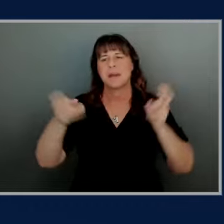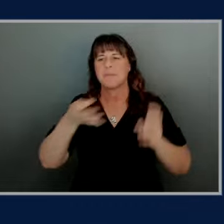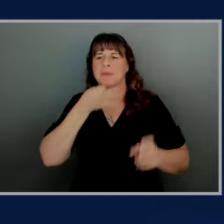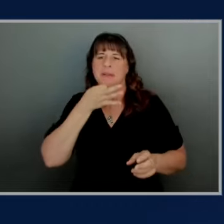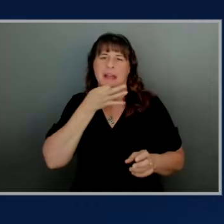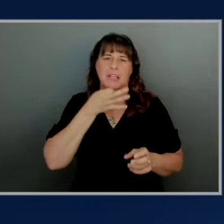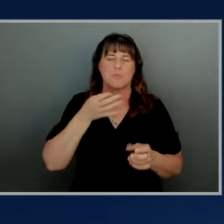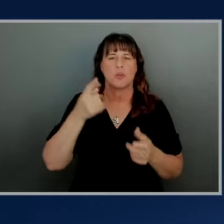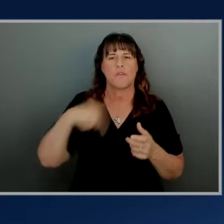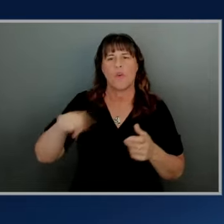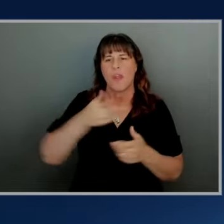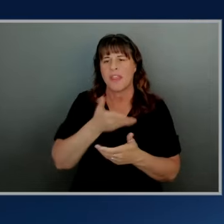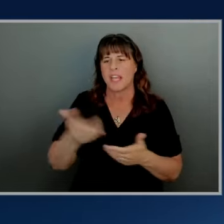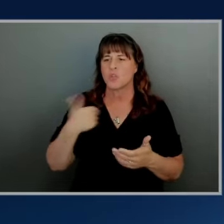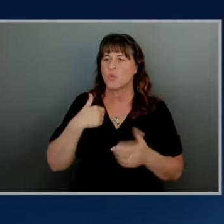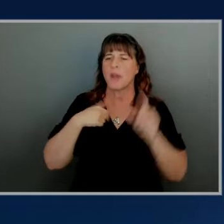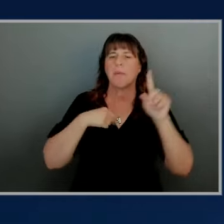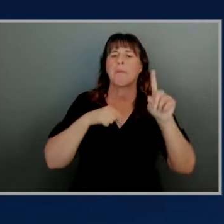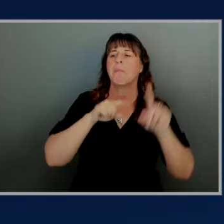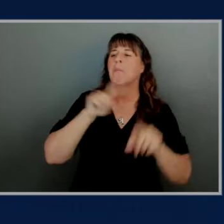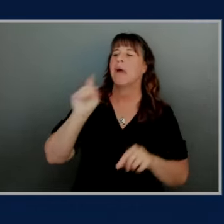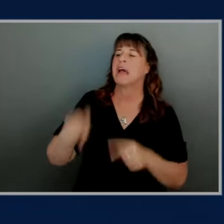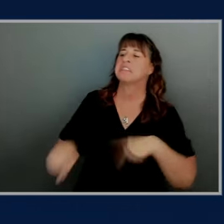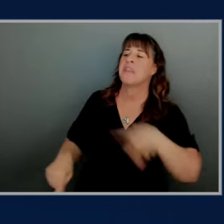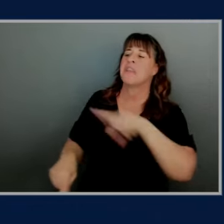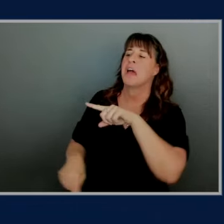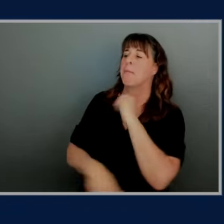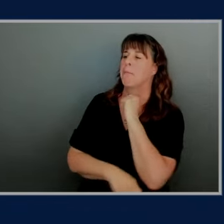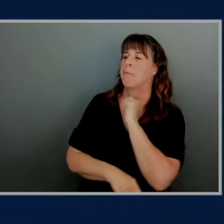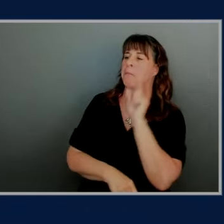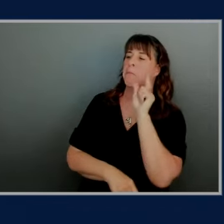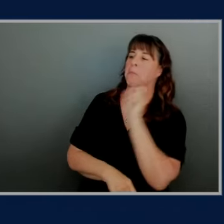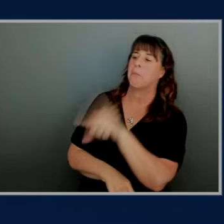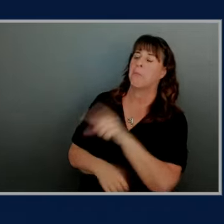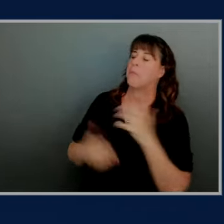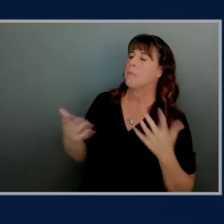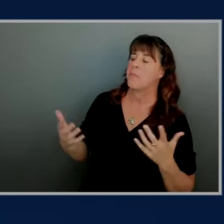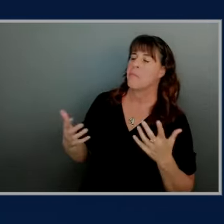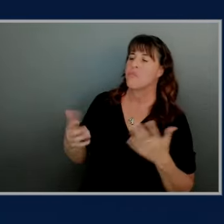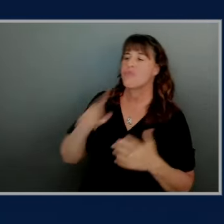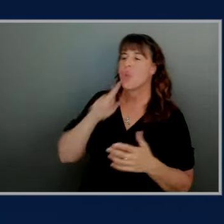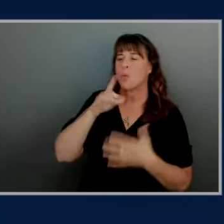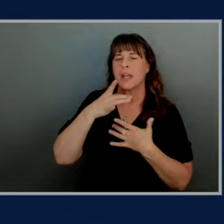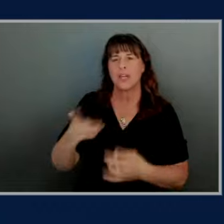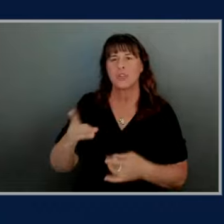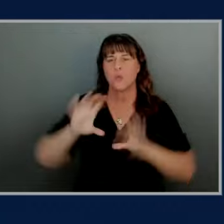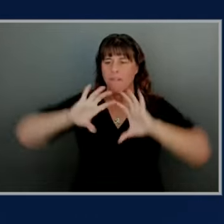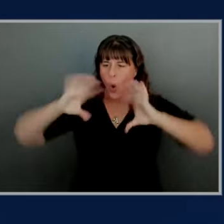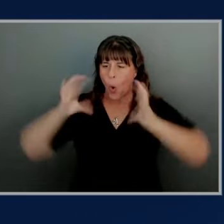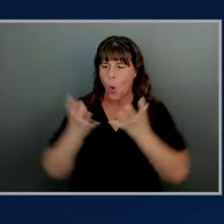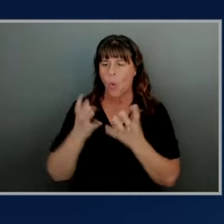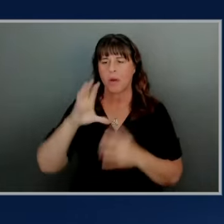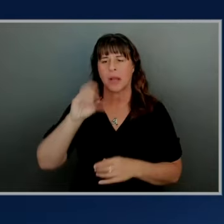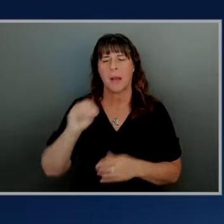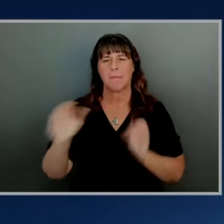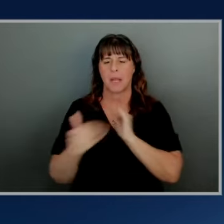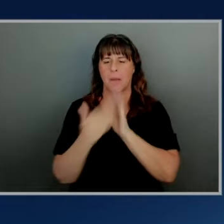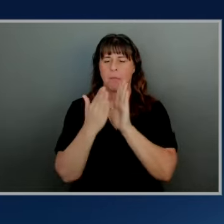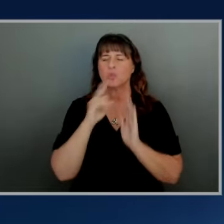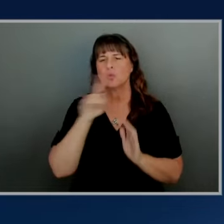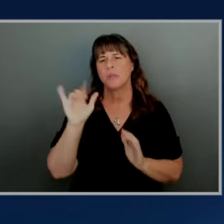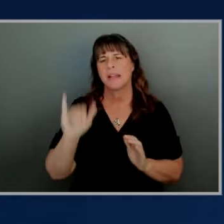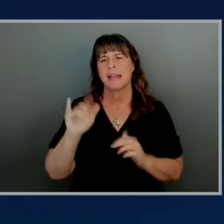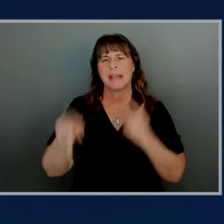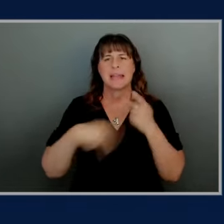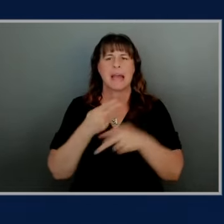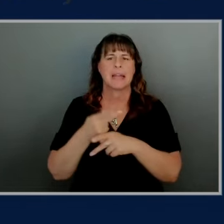together we posed that question to them and it was really interesting that when you take a whole company approach to any sort of new